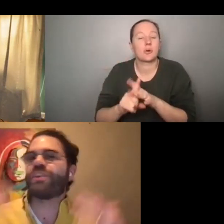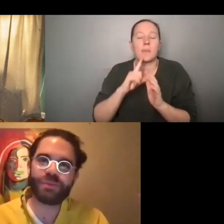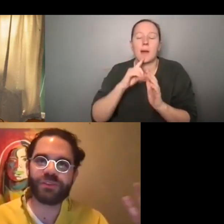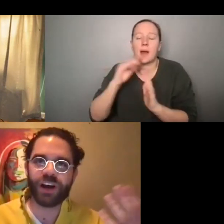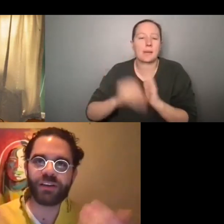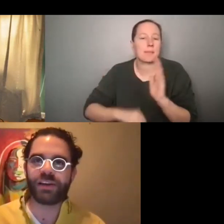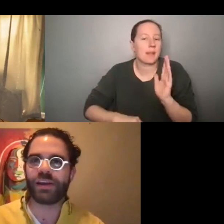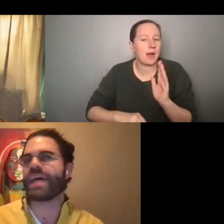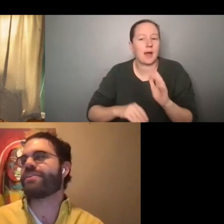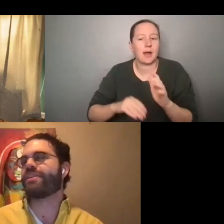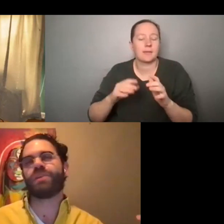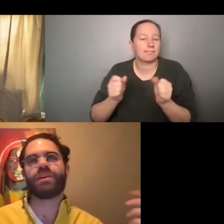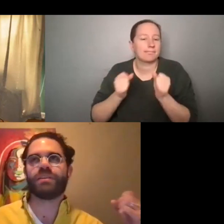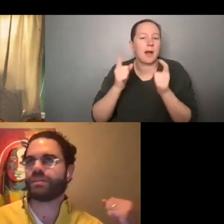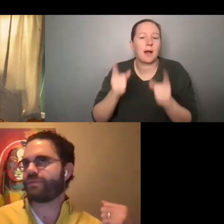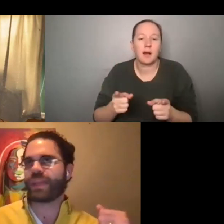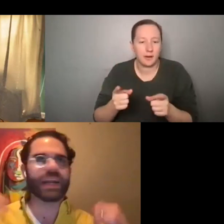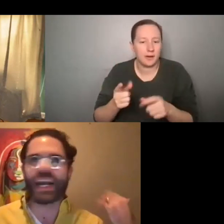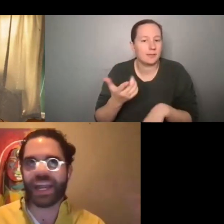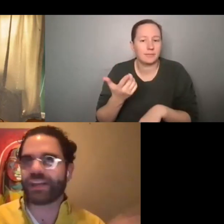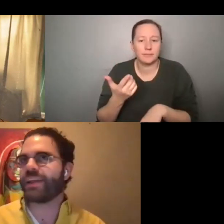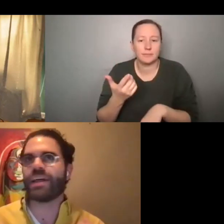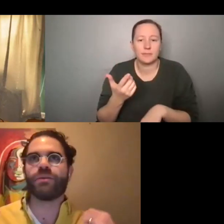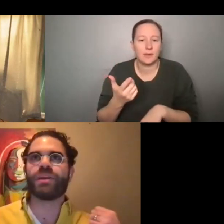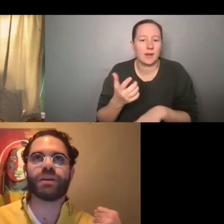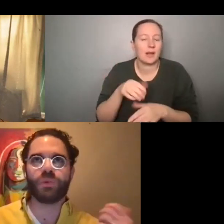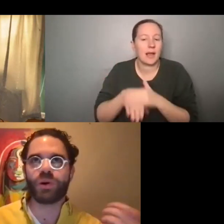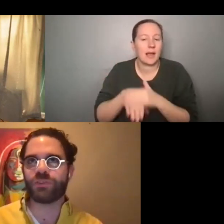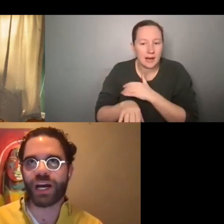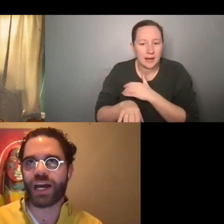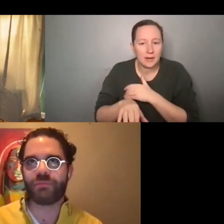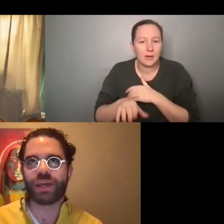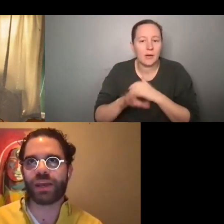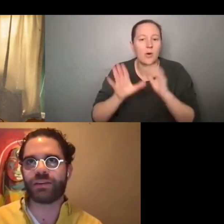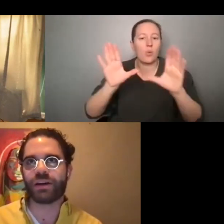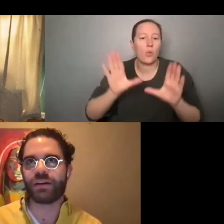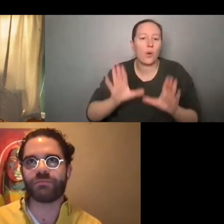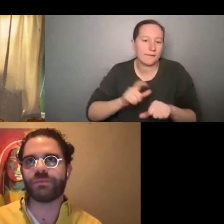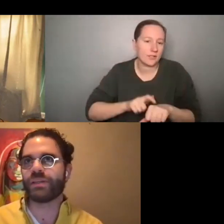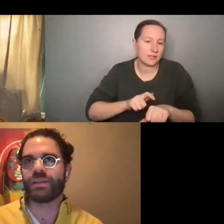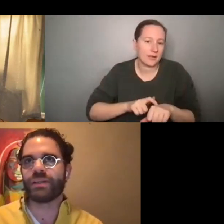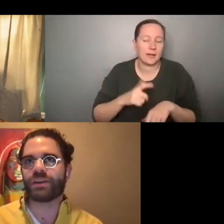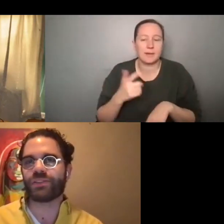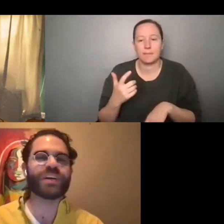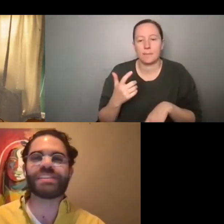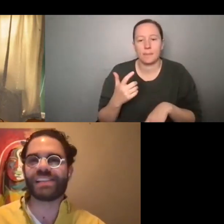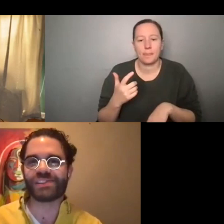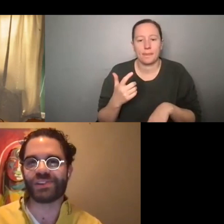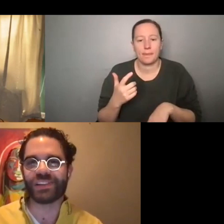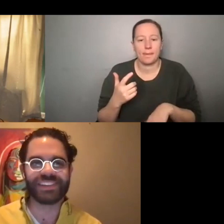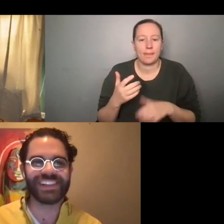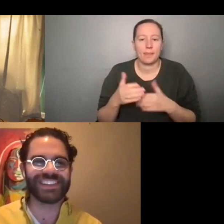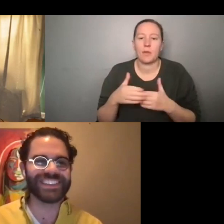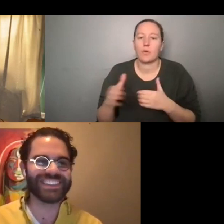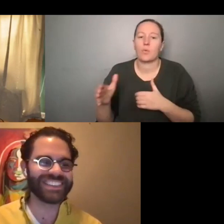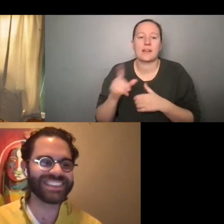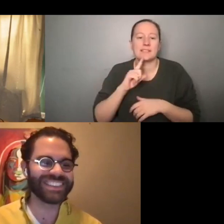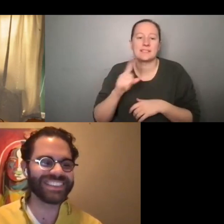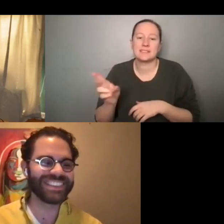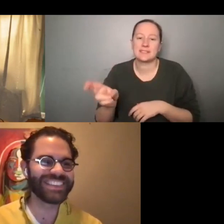whim, like, oh, this could be fun. And it ended up being, I got in and ended up being a wonderful time. And, you know, the rest is history.